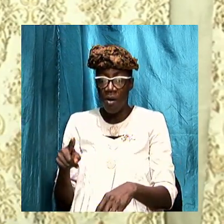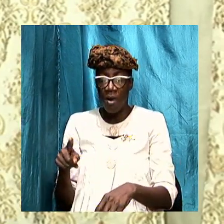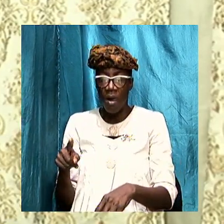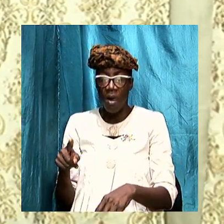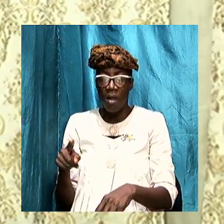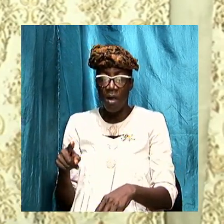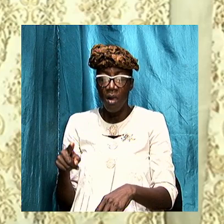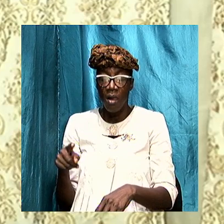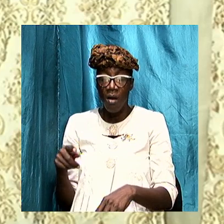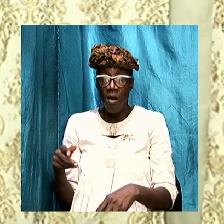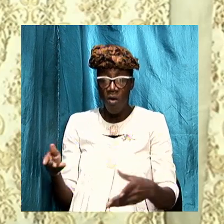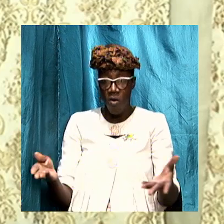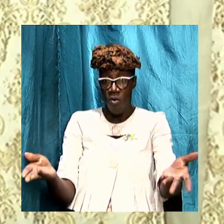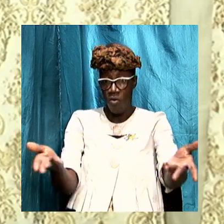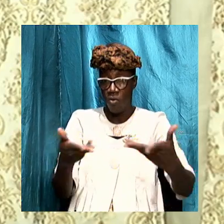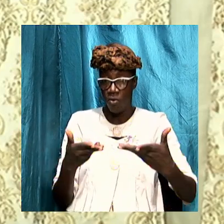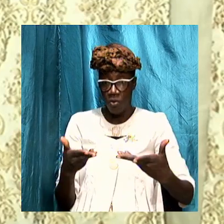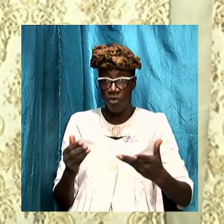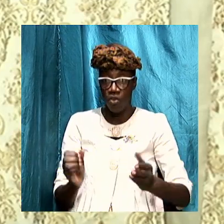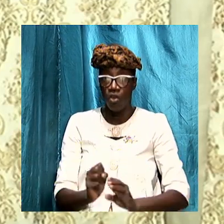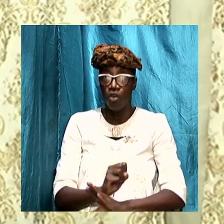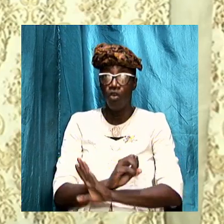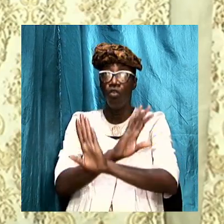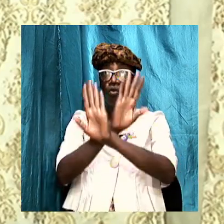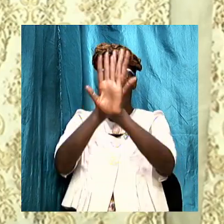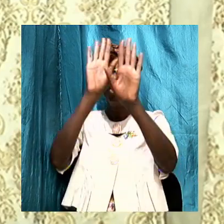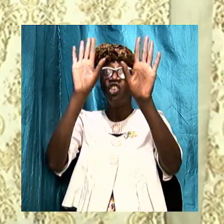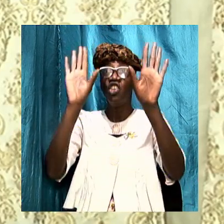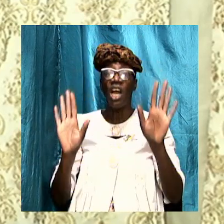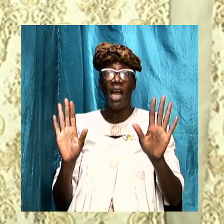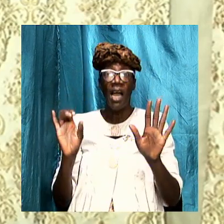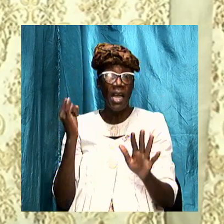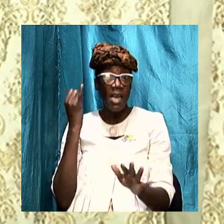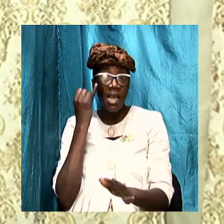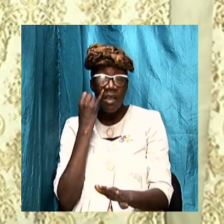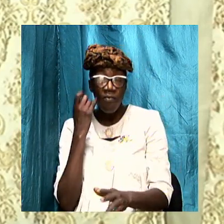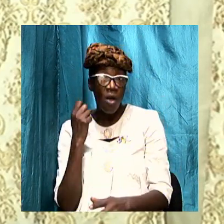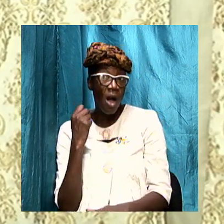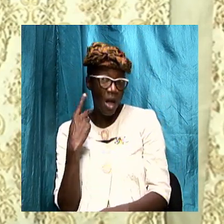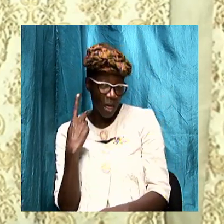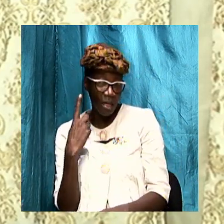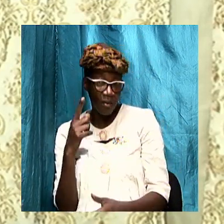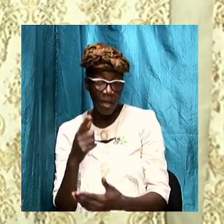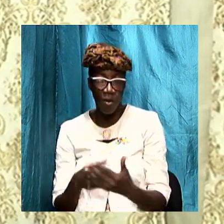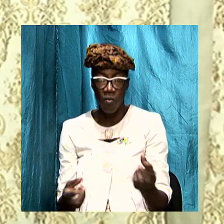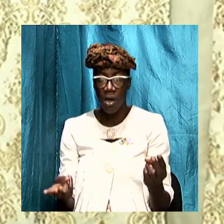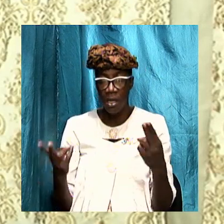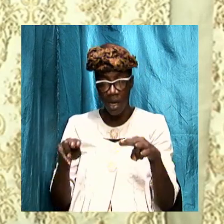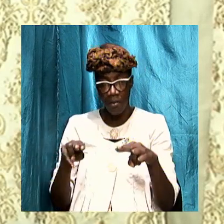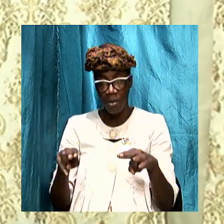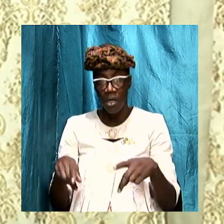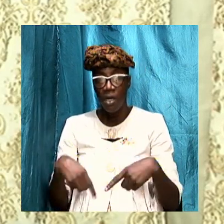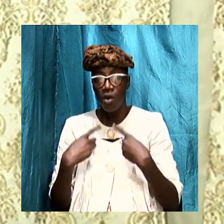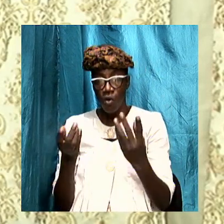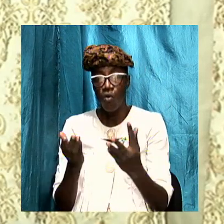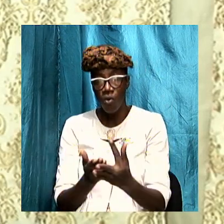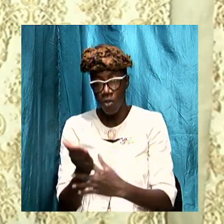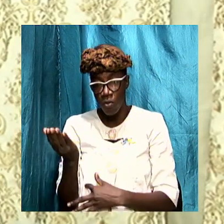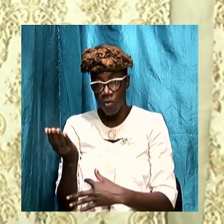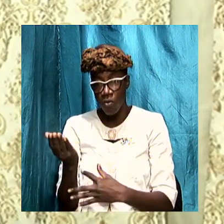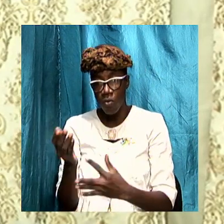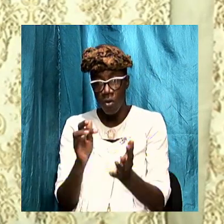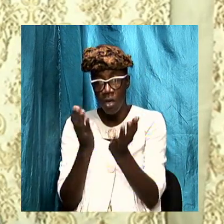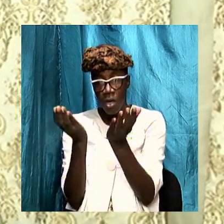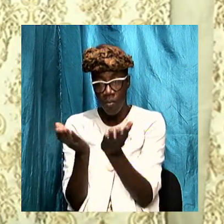shine if we understand what is happening so as we go through the book of Revelation